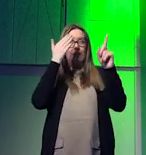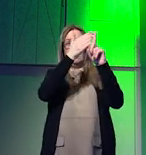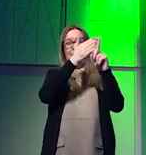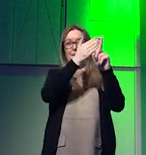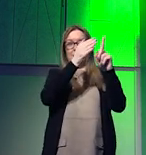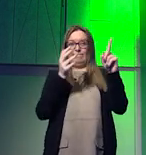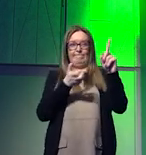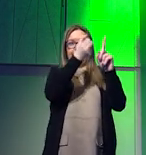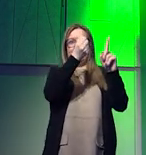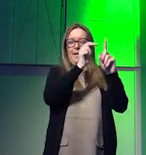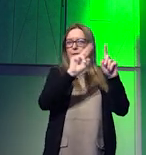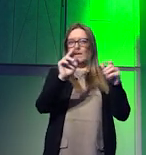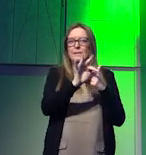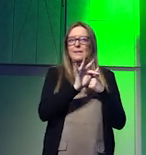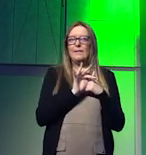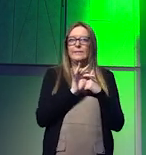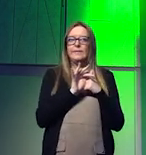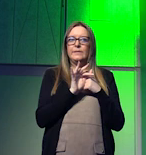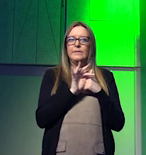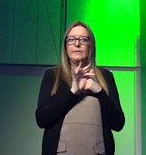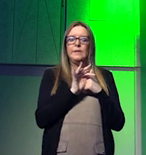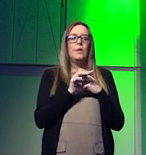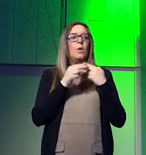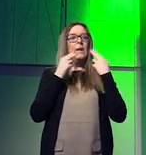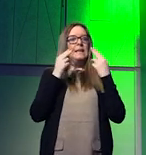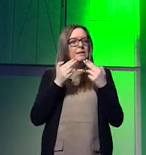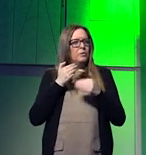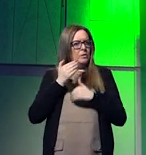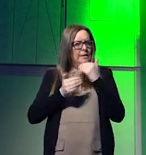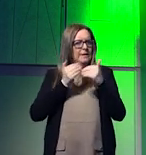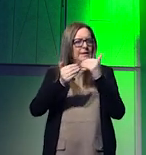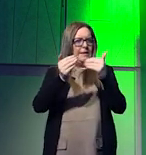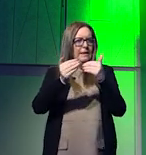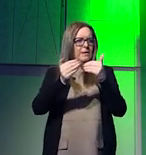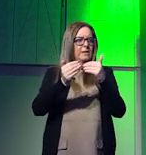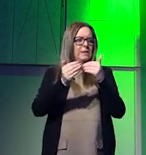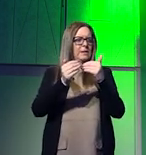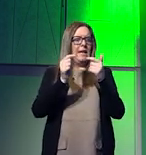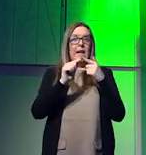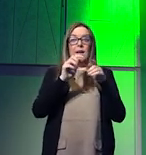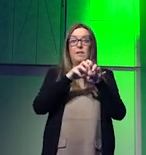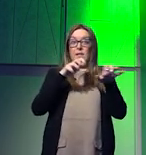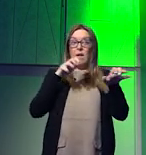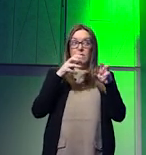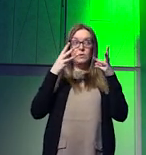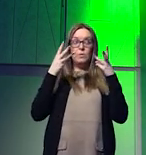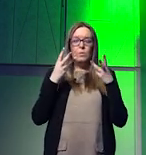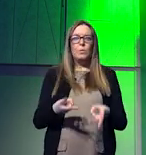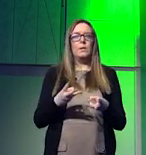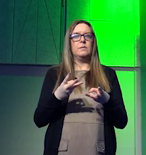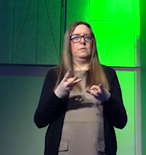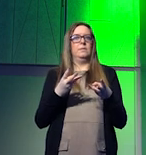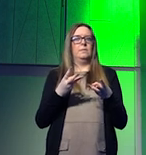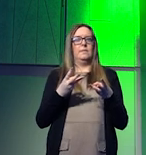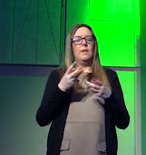but in order to accelerate much like you know what the conference calls for we also need to